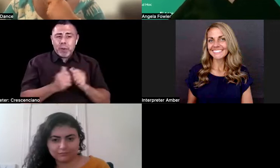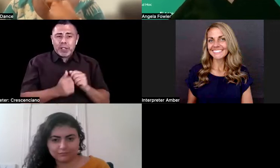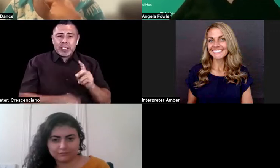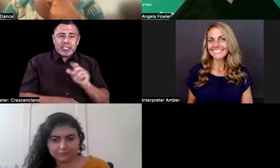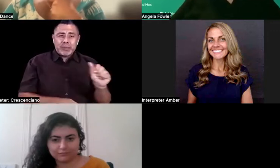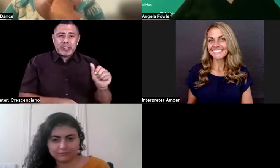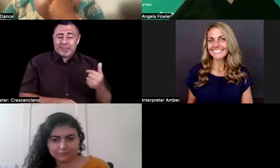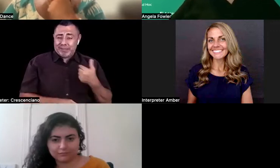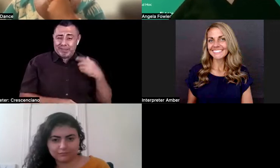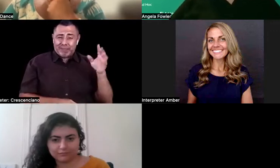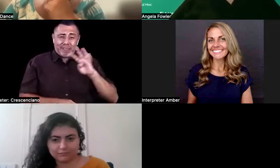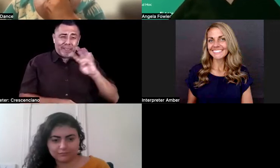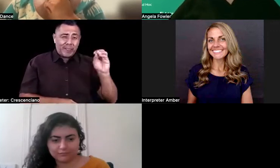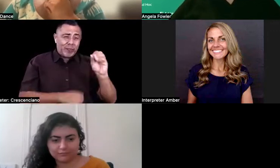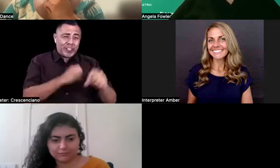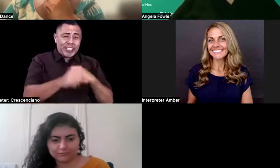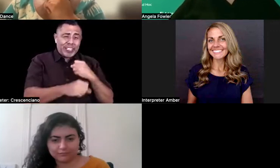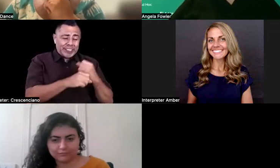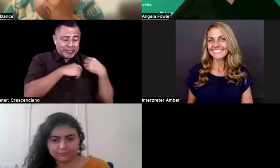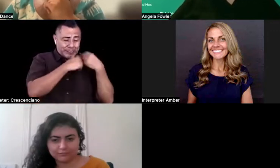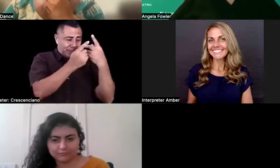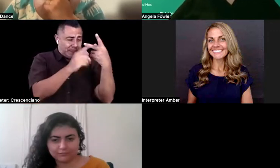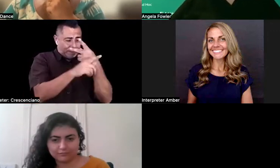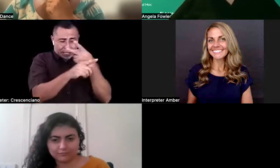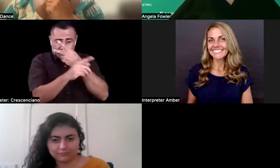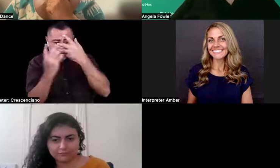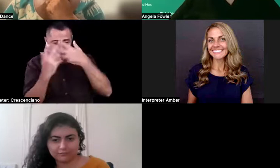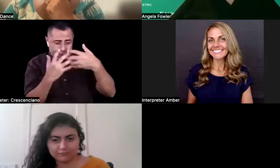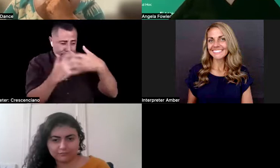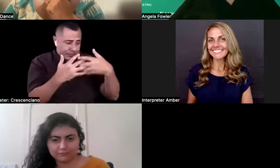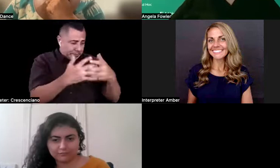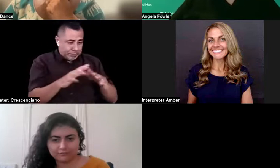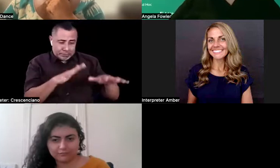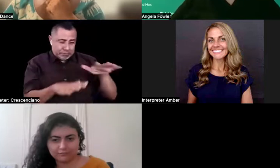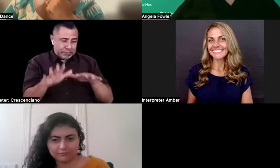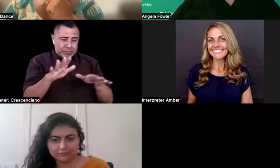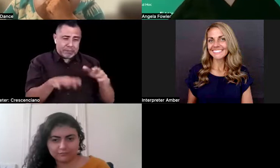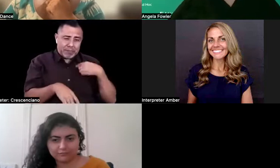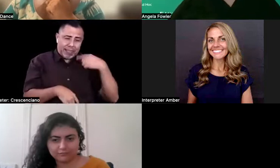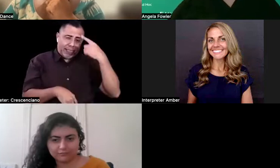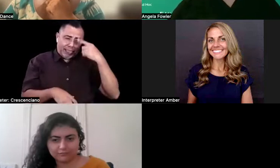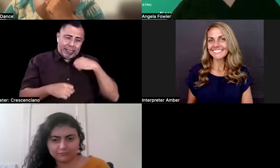40 years. So I think I can help you figure it out in terms of my own blindness accommodations.